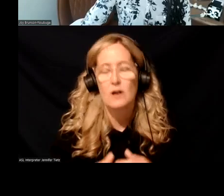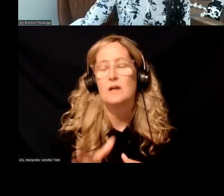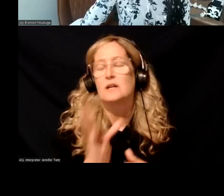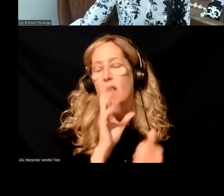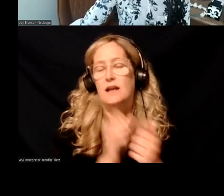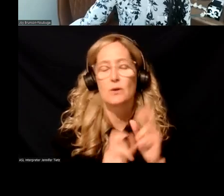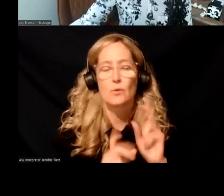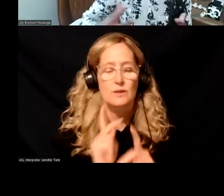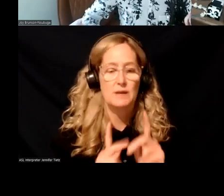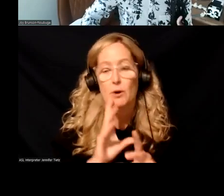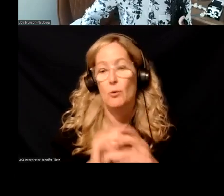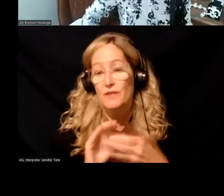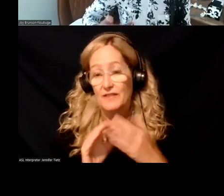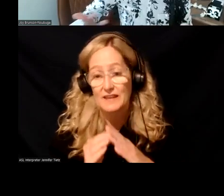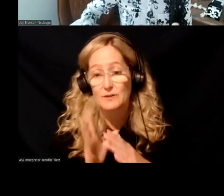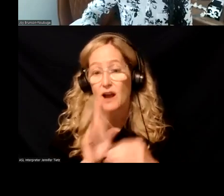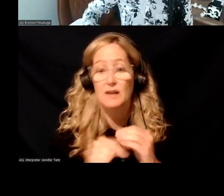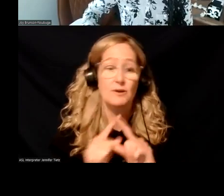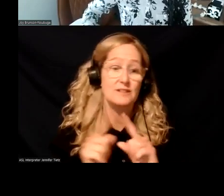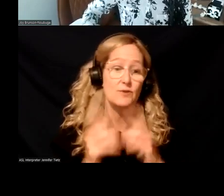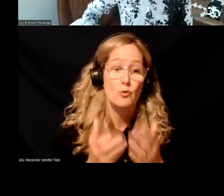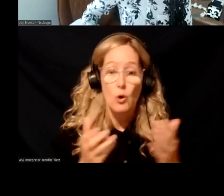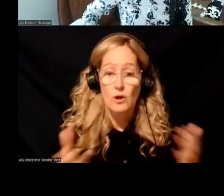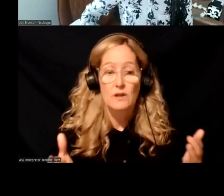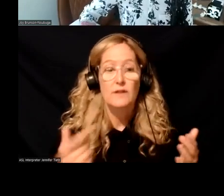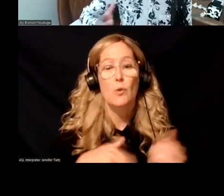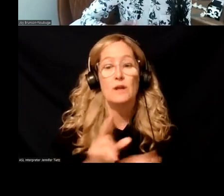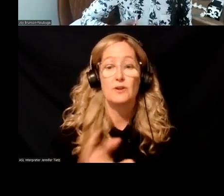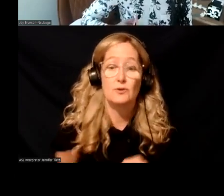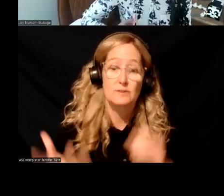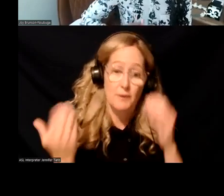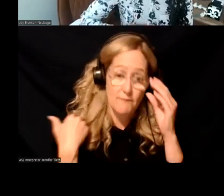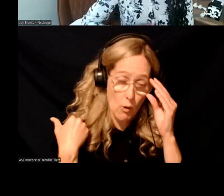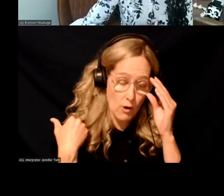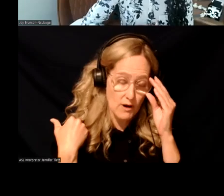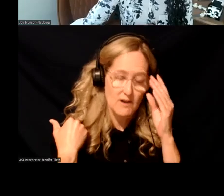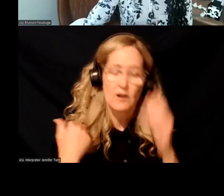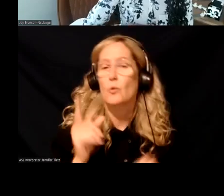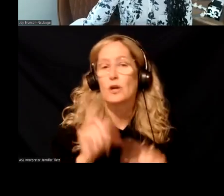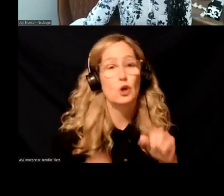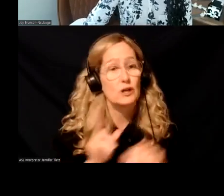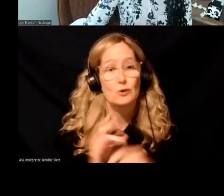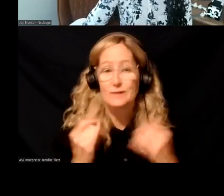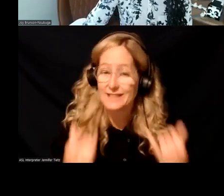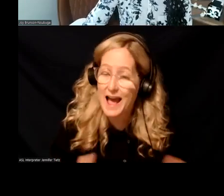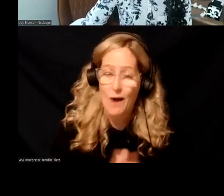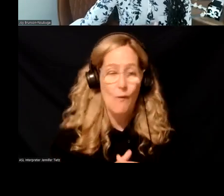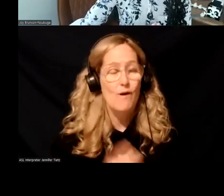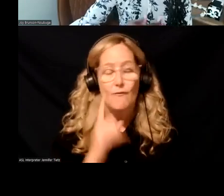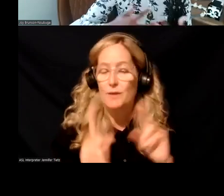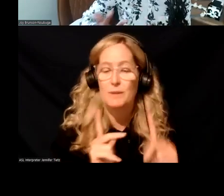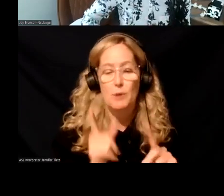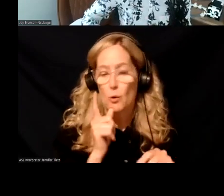um, in the community about resources that we typically had used before, um, but we couldn't use, um, for the individuals